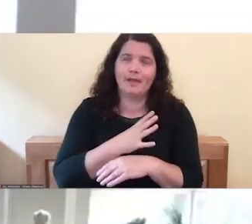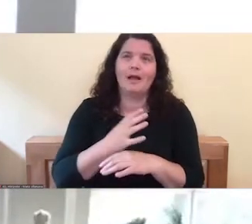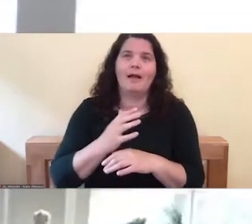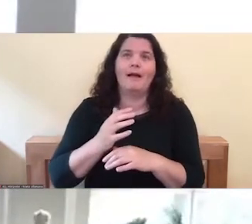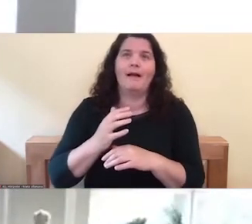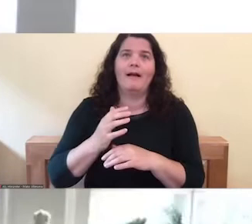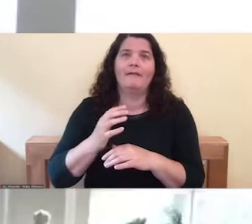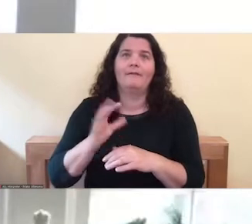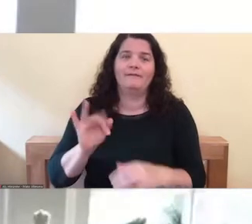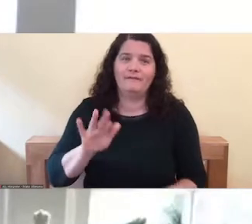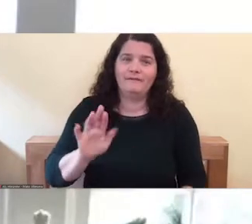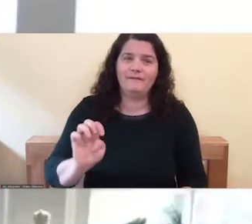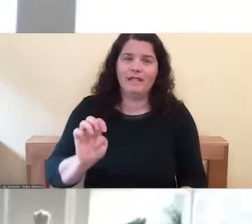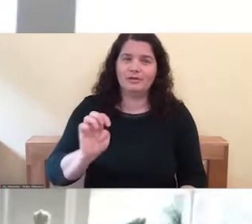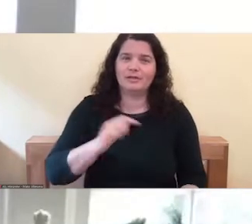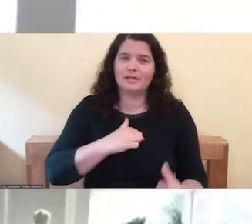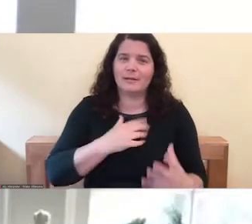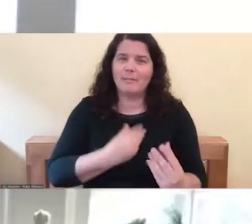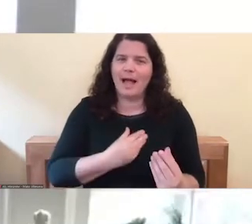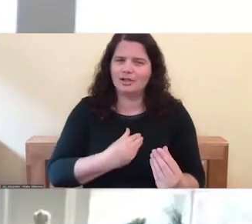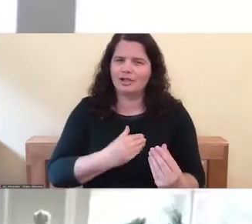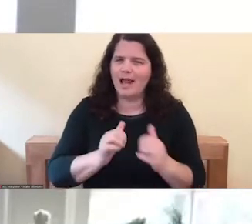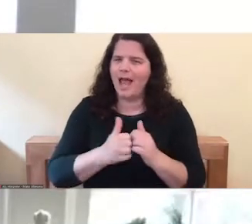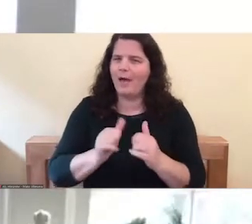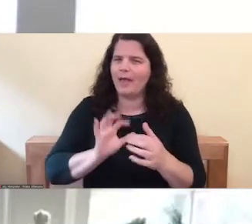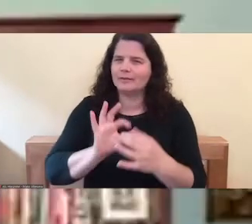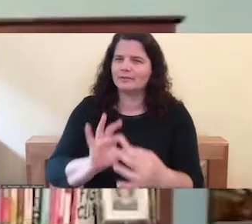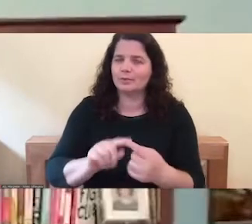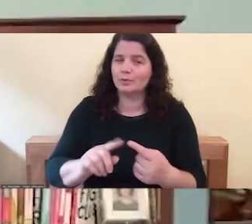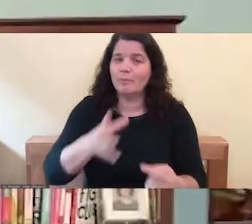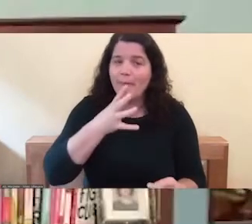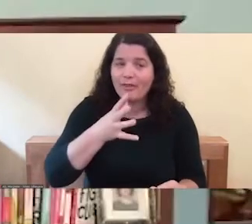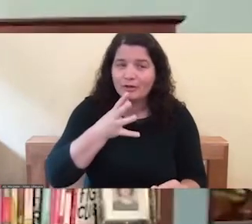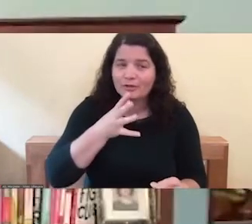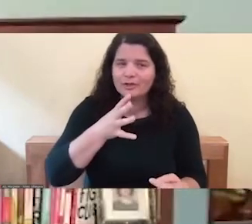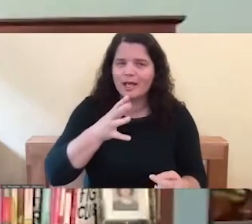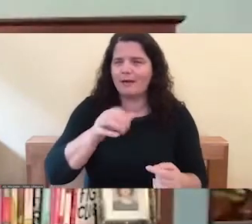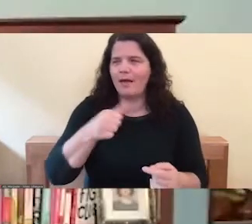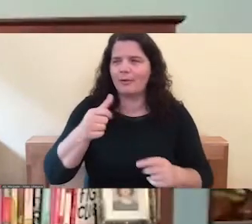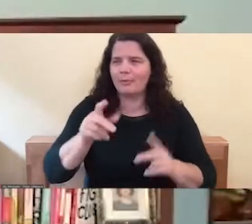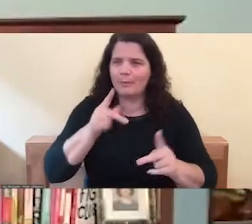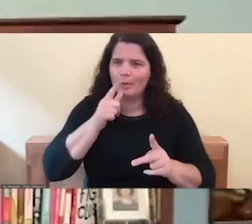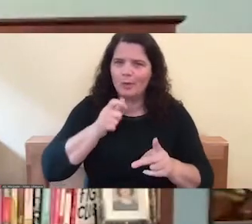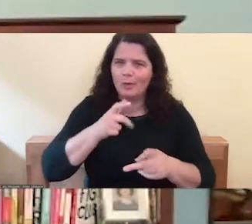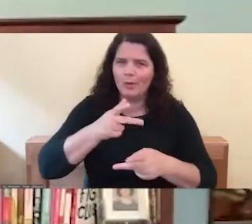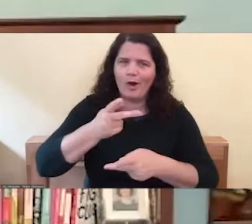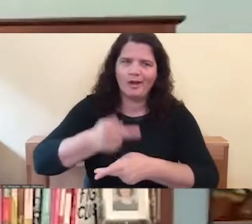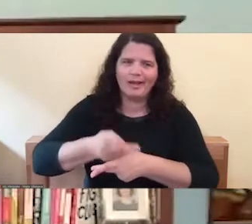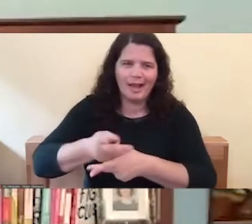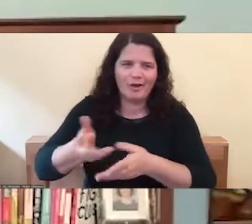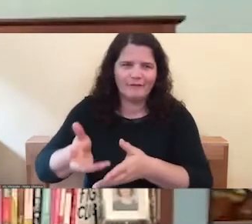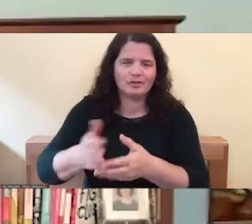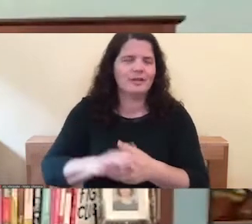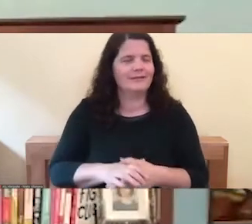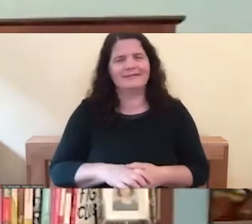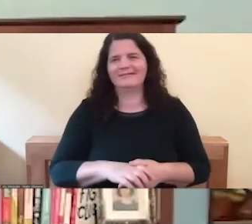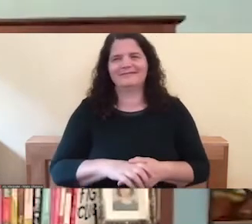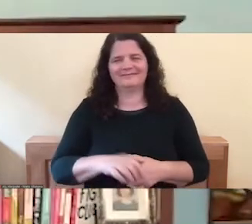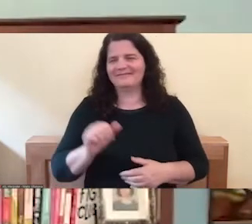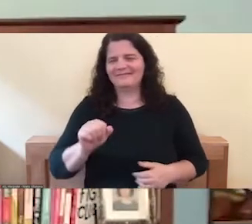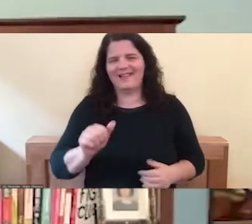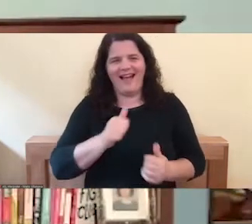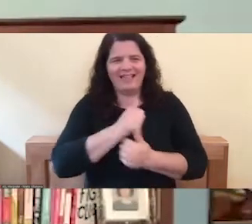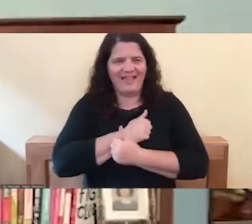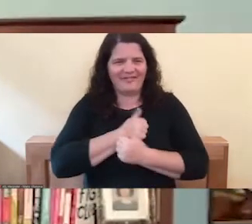know, relevant to mothers and to other caregivers? Yeah. So, um, and I love the fact that it's mother's day, um,